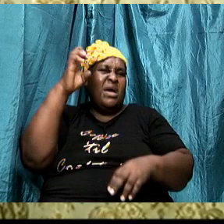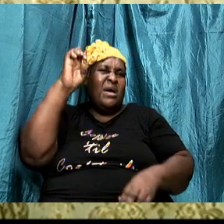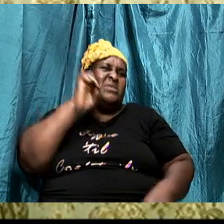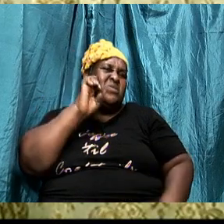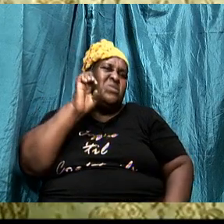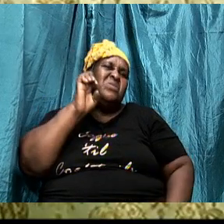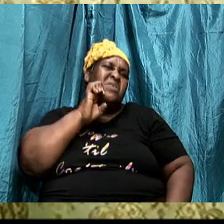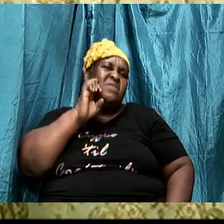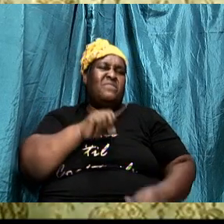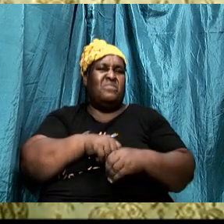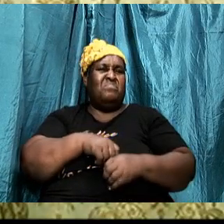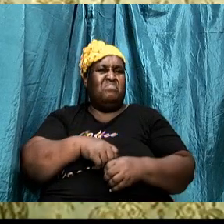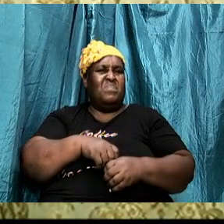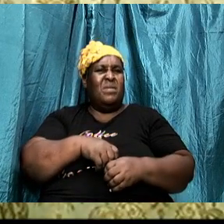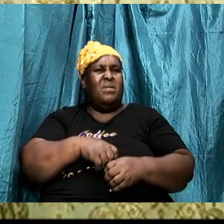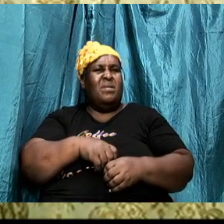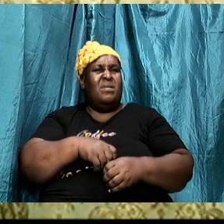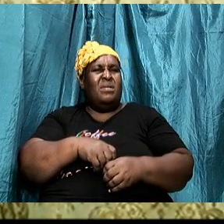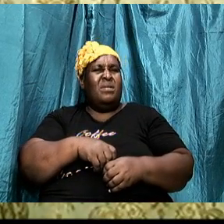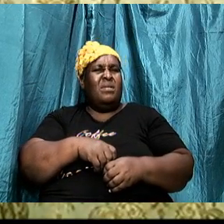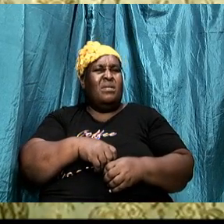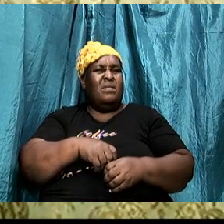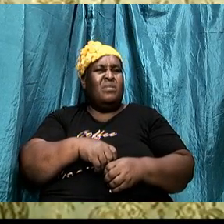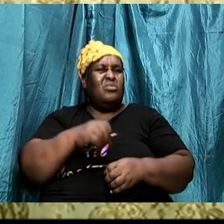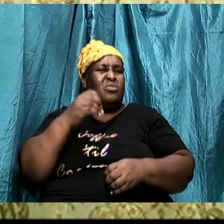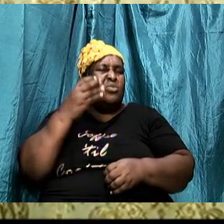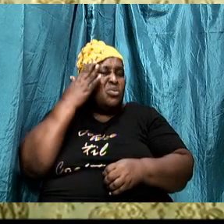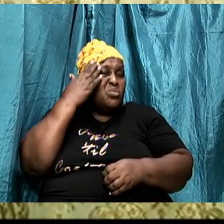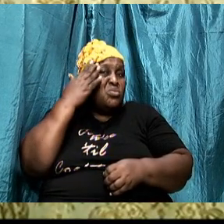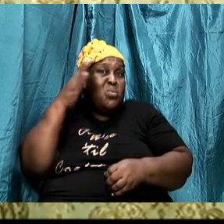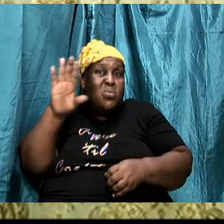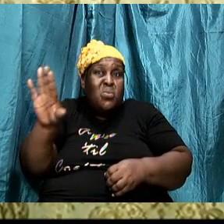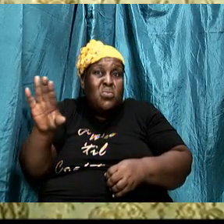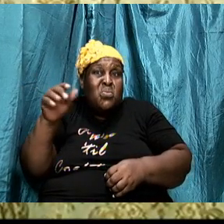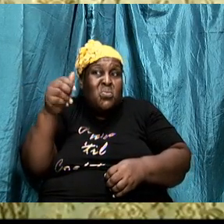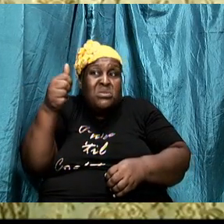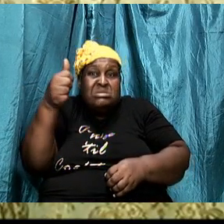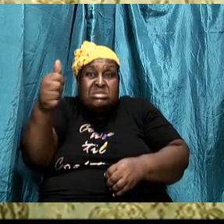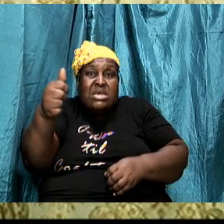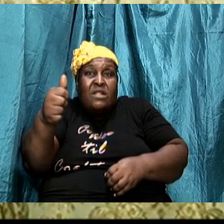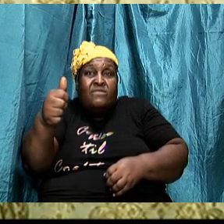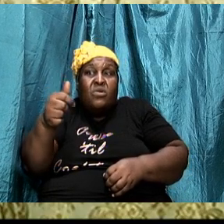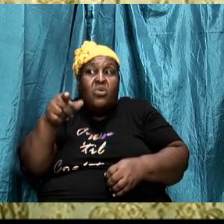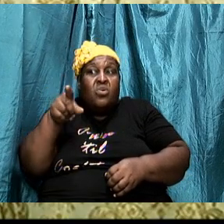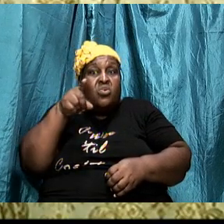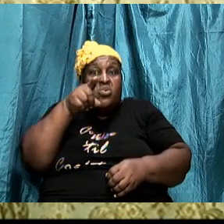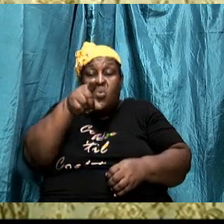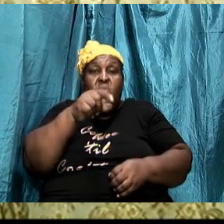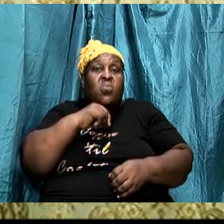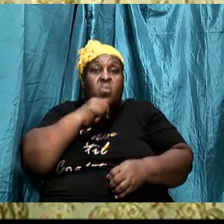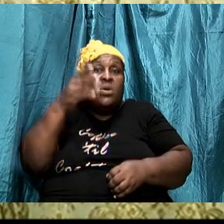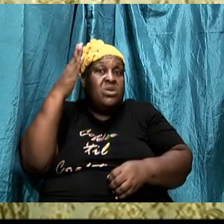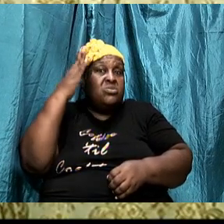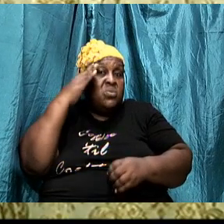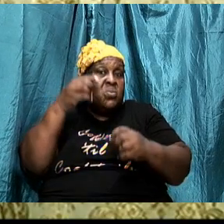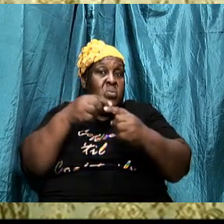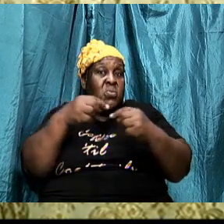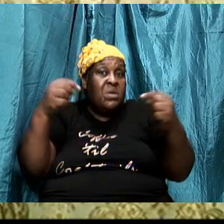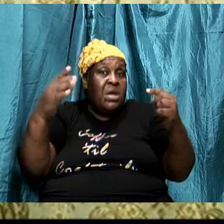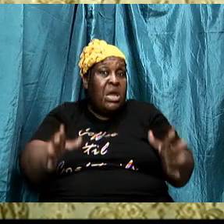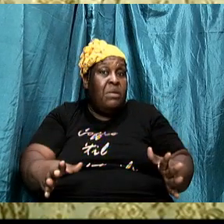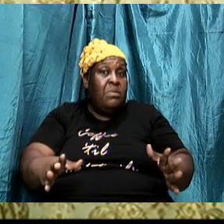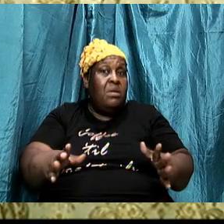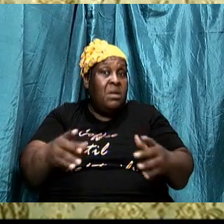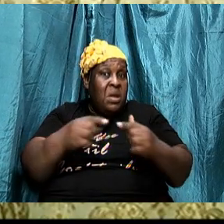understand that if you don't know yourself you will not know the enemy the enemy will be right beside you